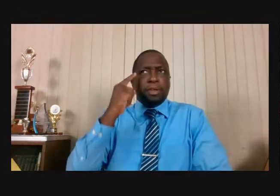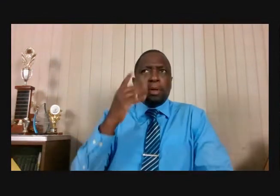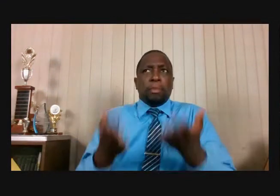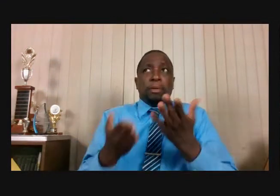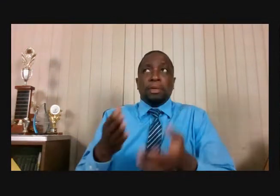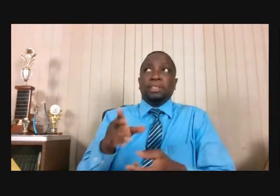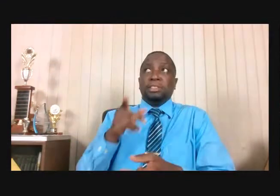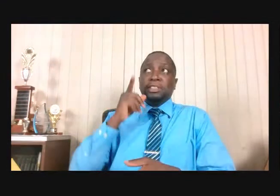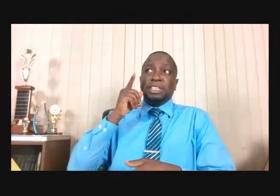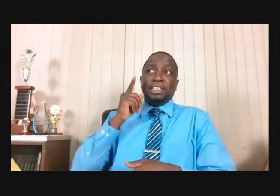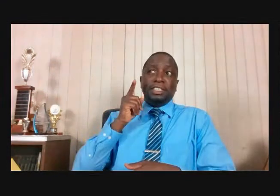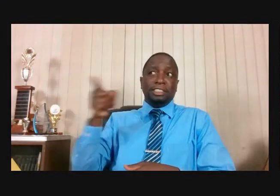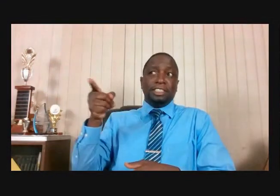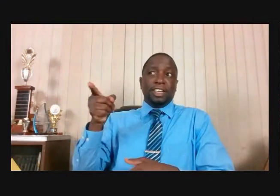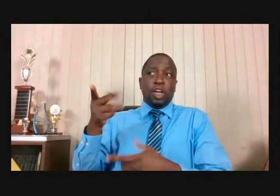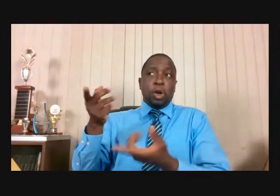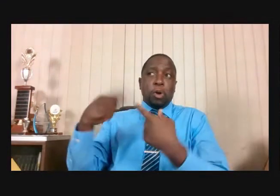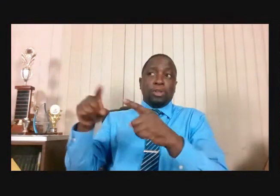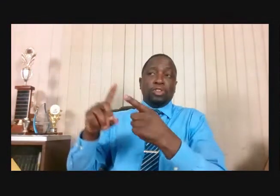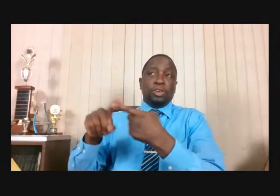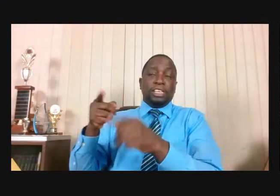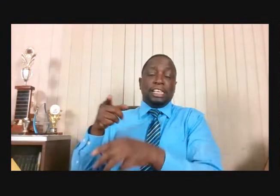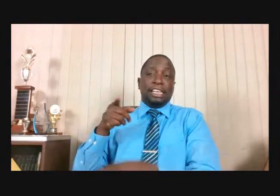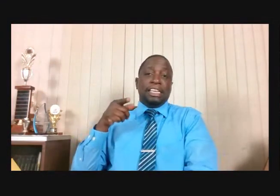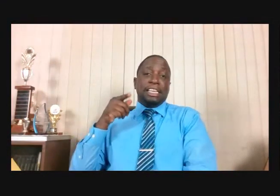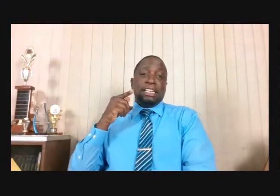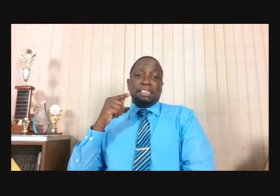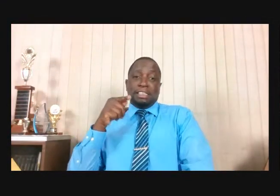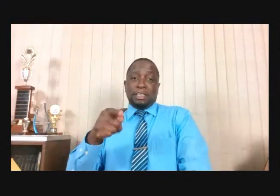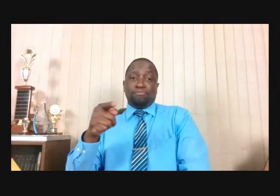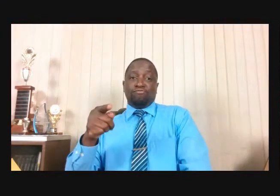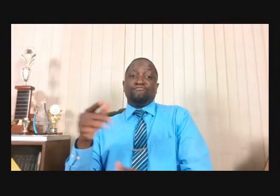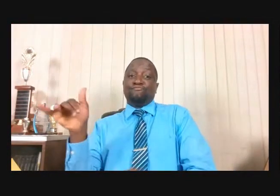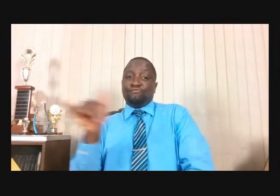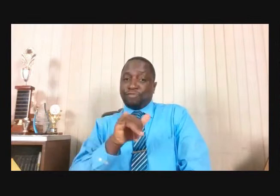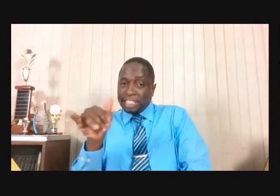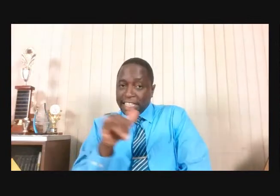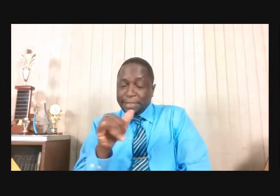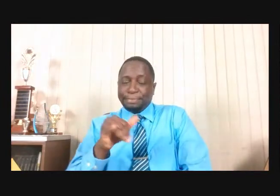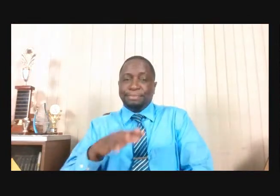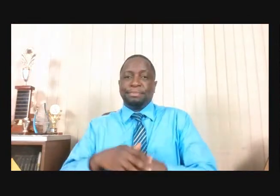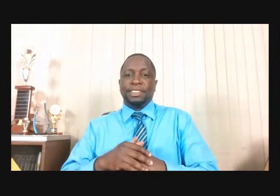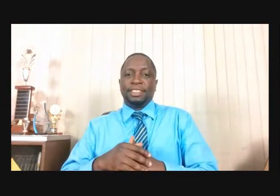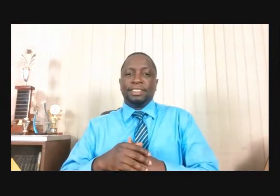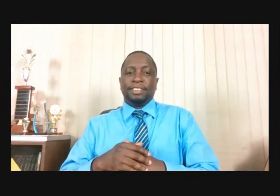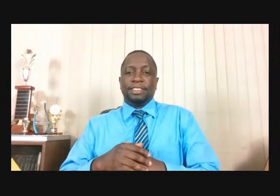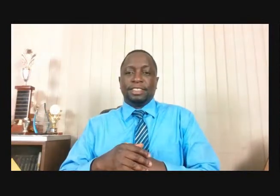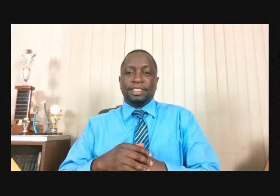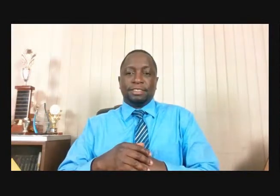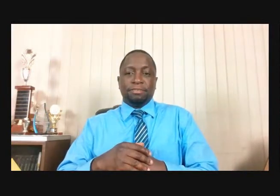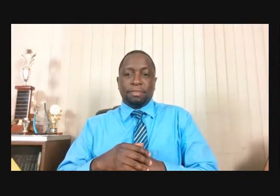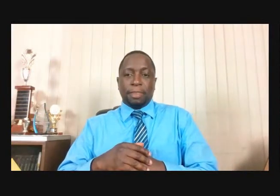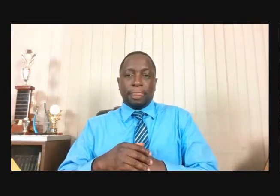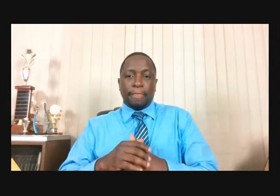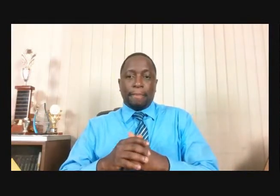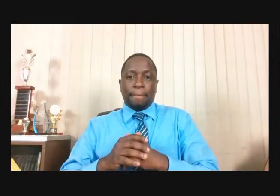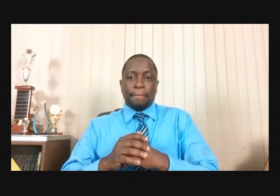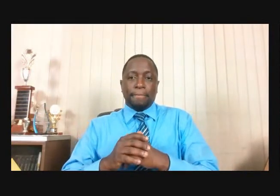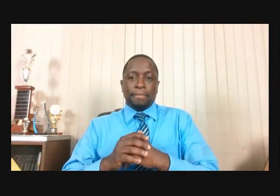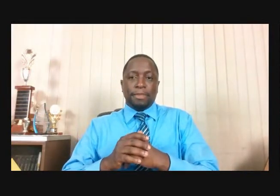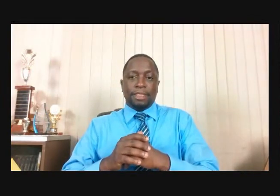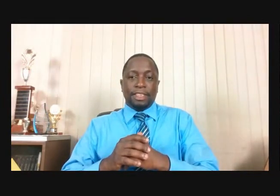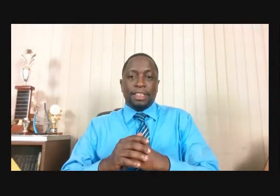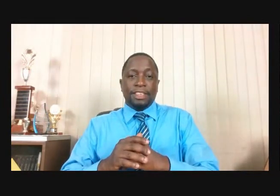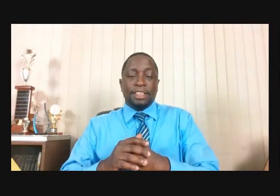This Woman Has The Fierceness Ahab Lacks The Civil Authority